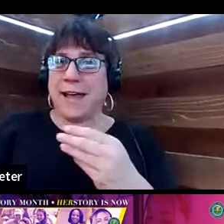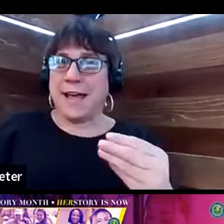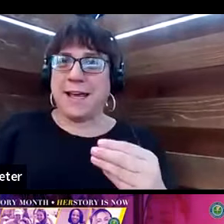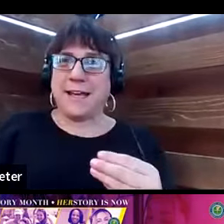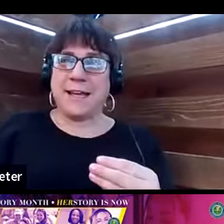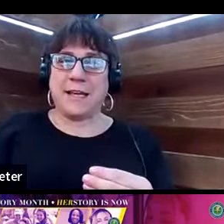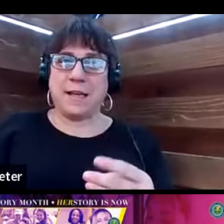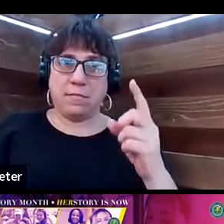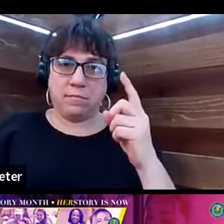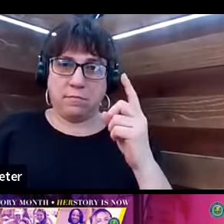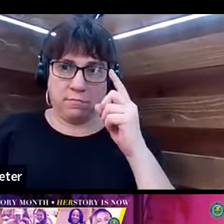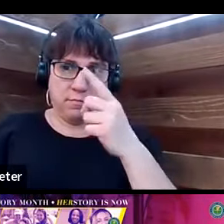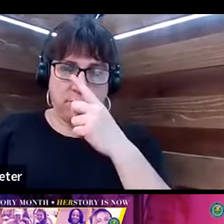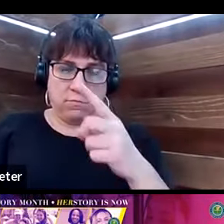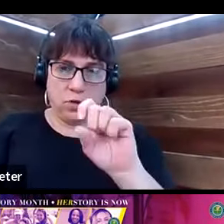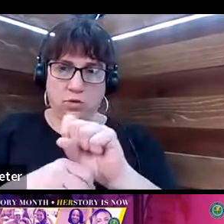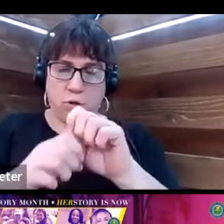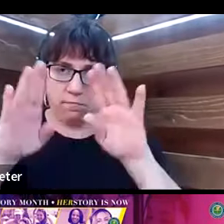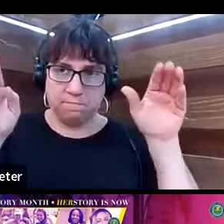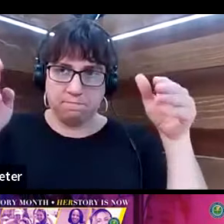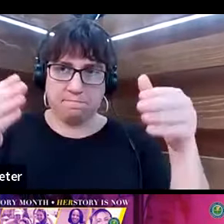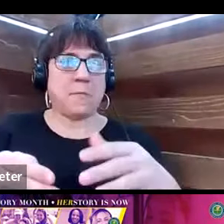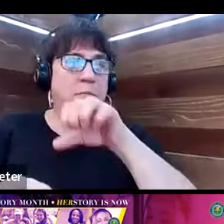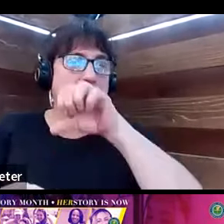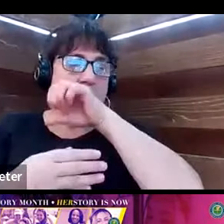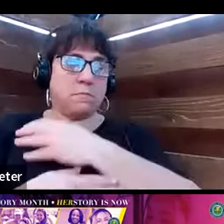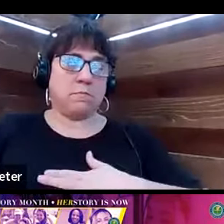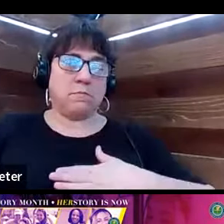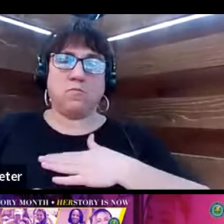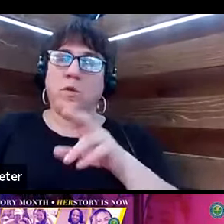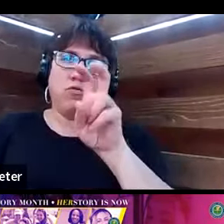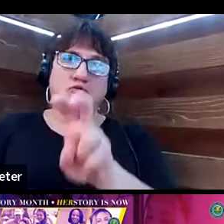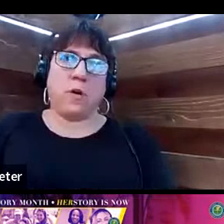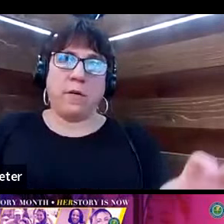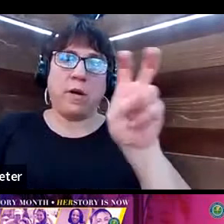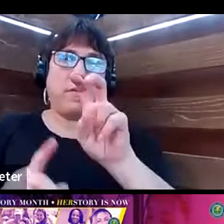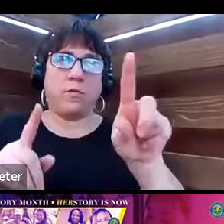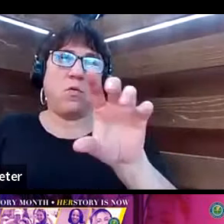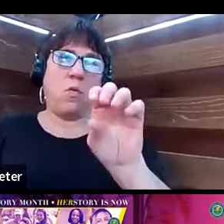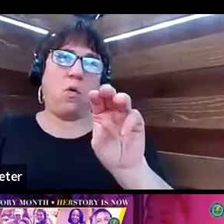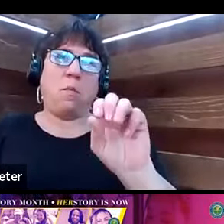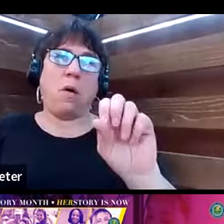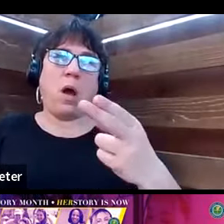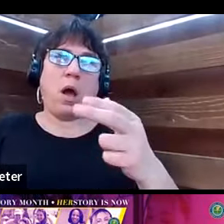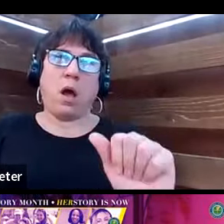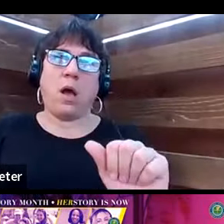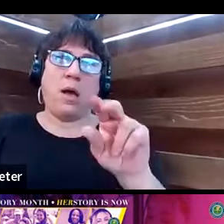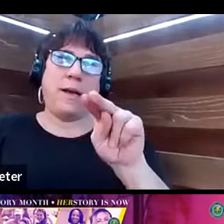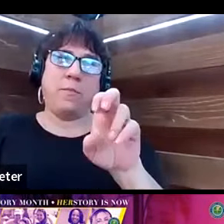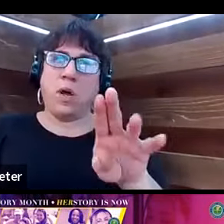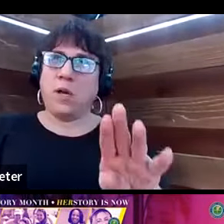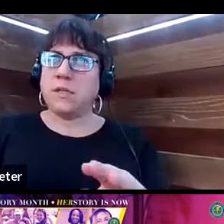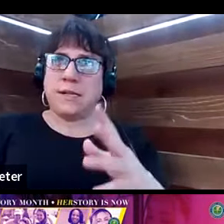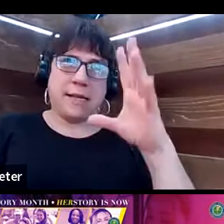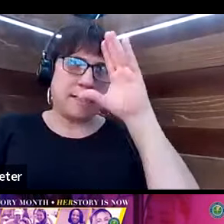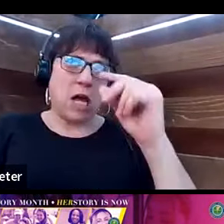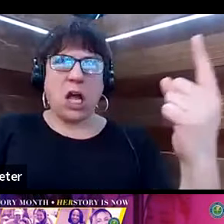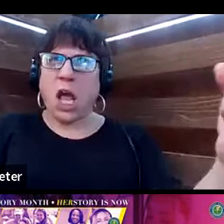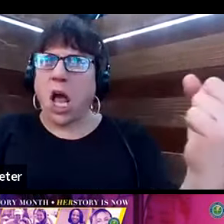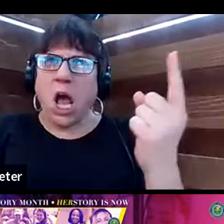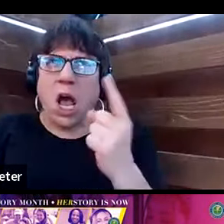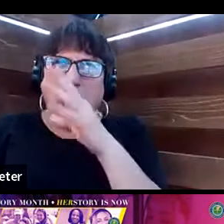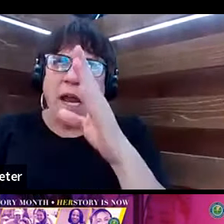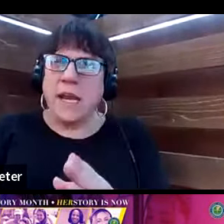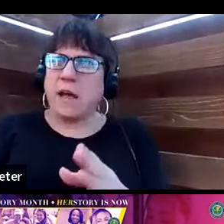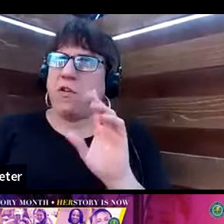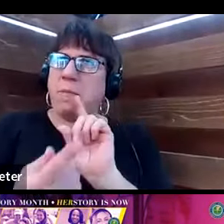on the job doing the runway safety program, I loved traveling. I went up to Omaha, Nebraska, and this guy came running up to me. He says, oh, I've